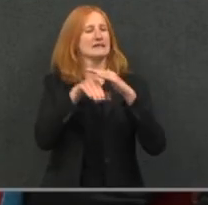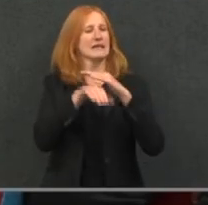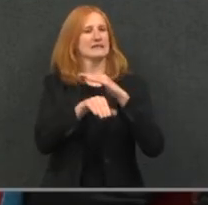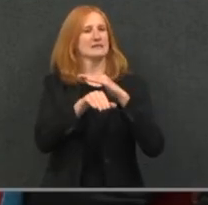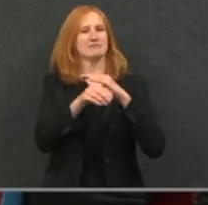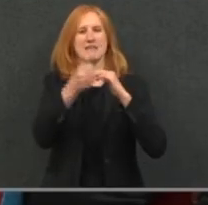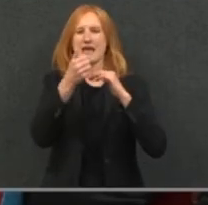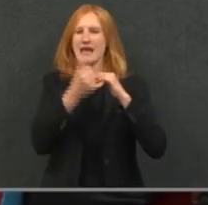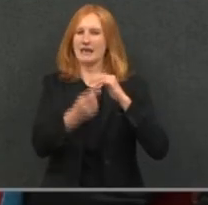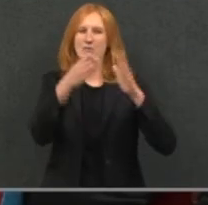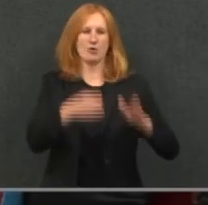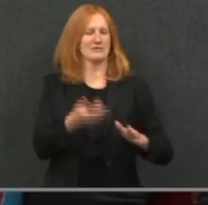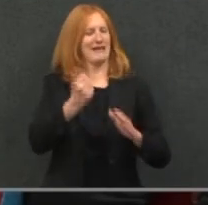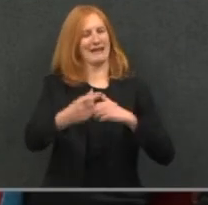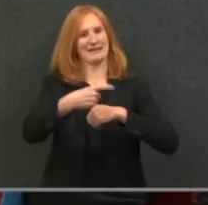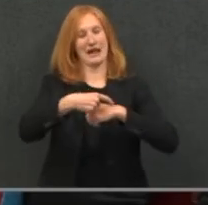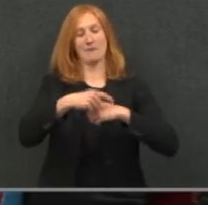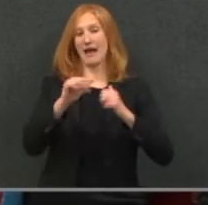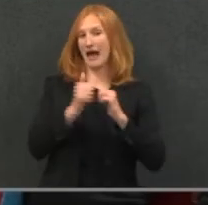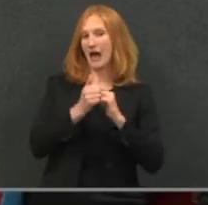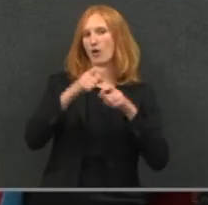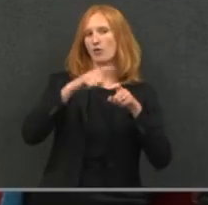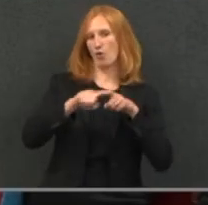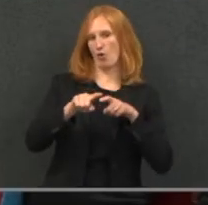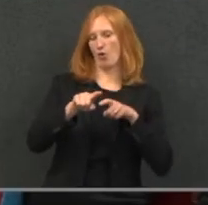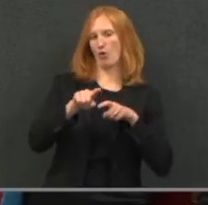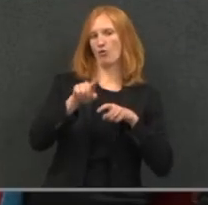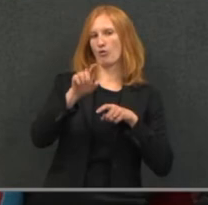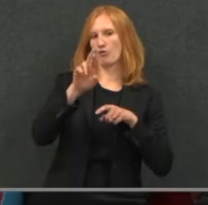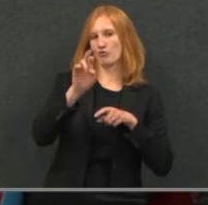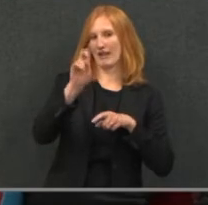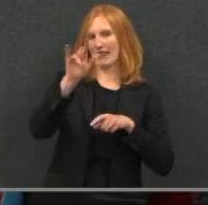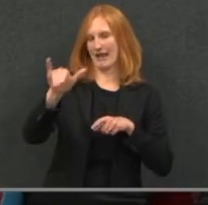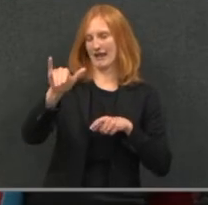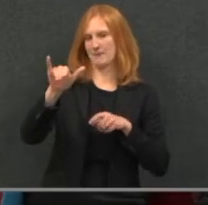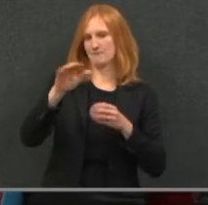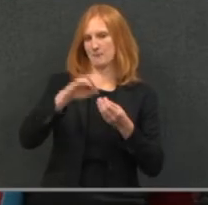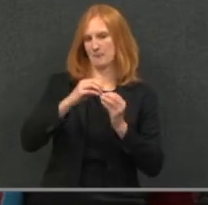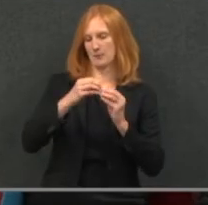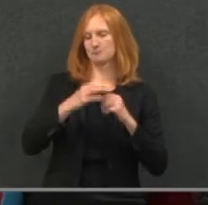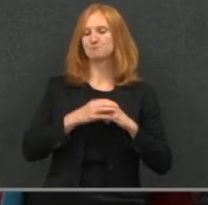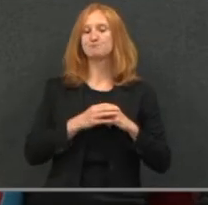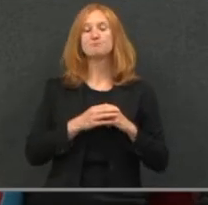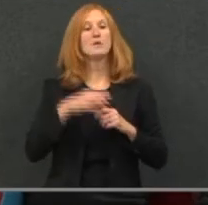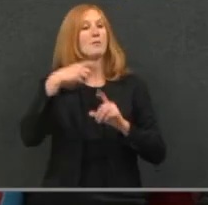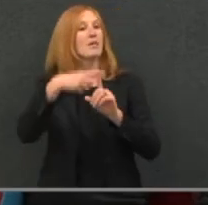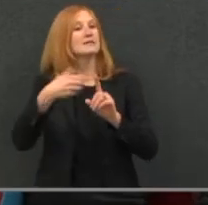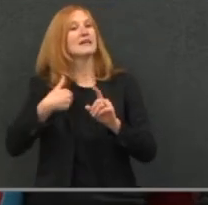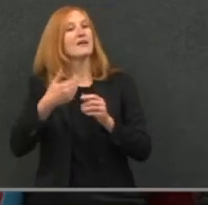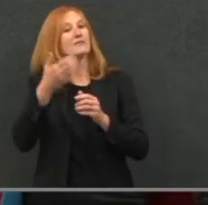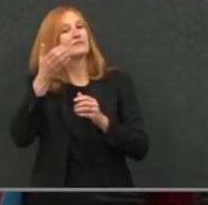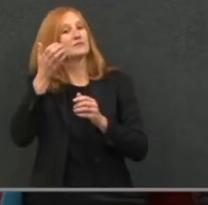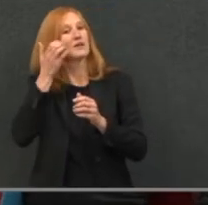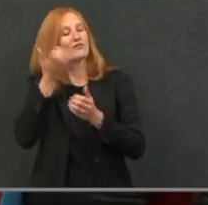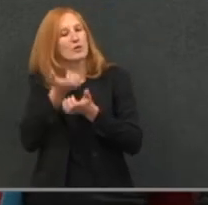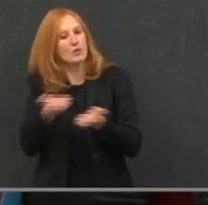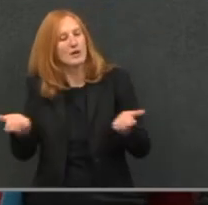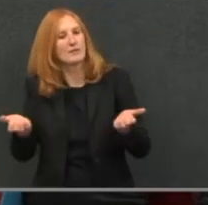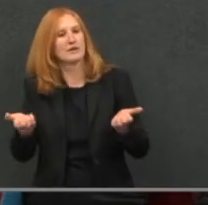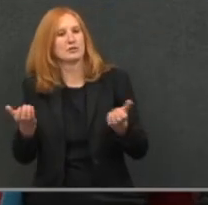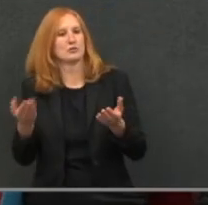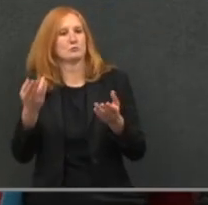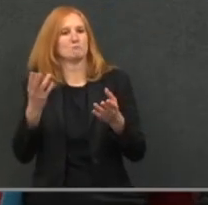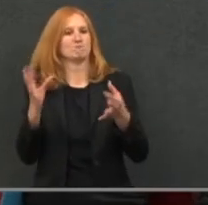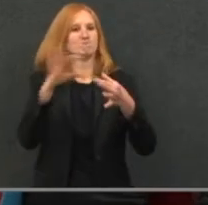anyone at any time by dialing Relay. And then we have equipment that supports the Relay and then some